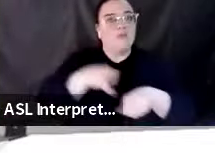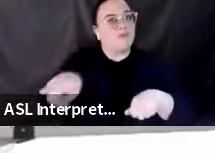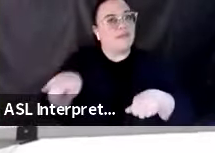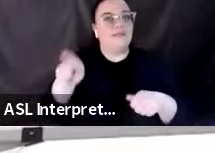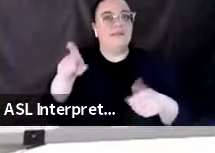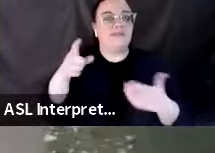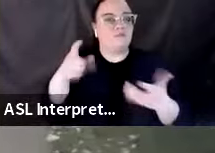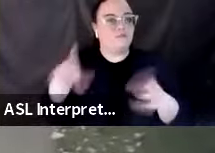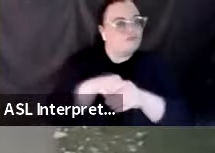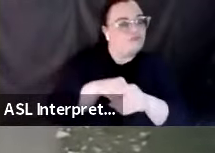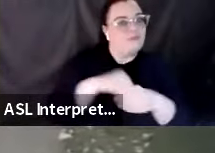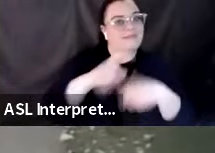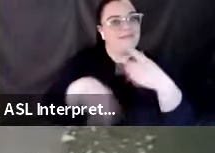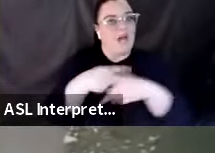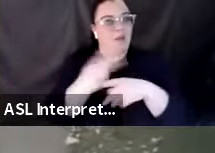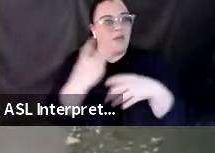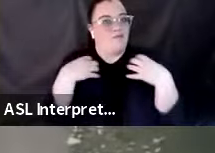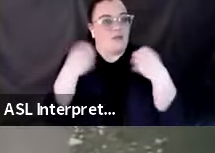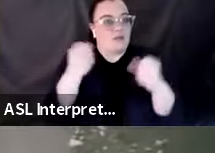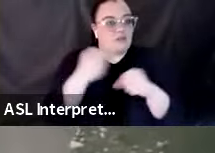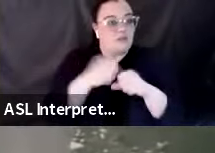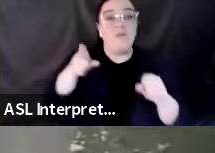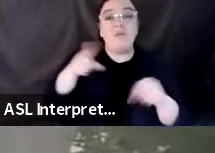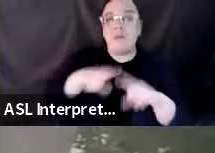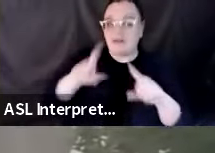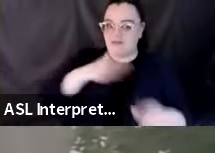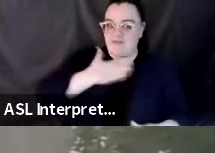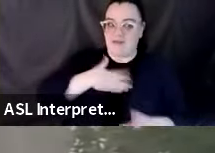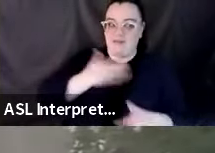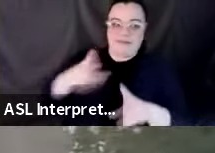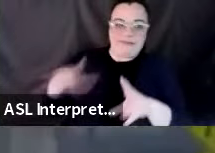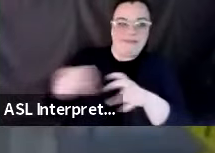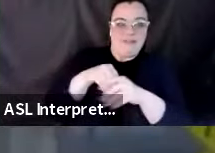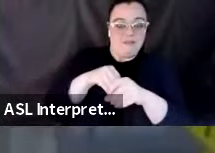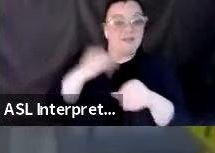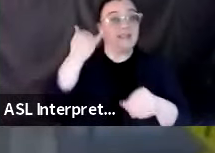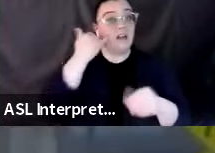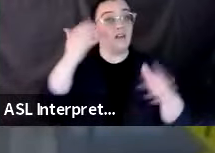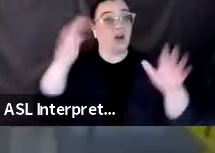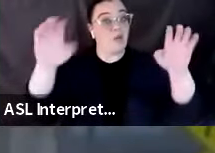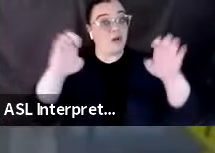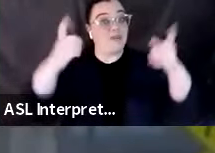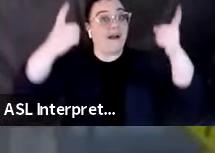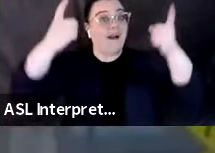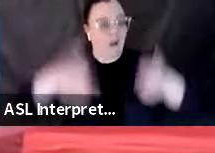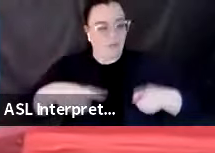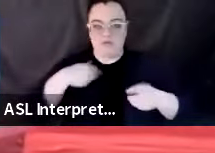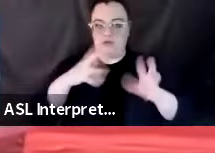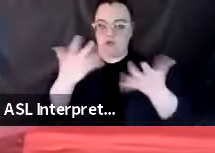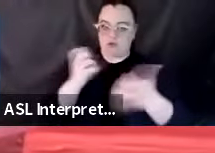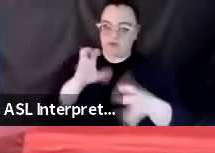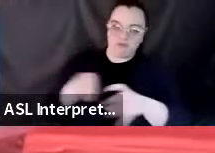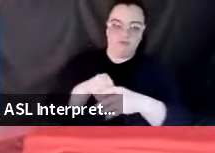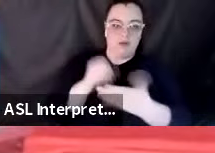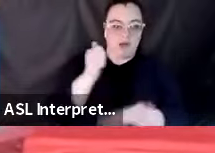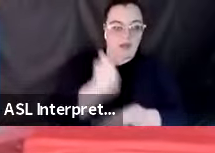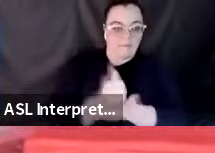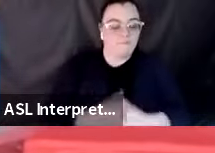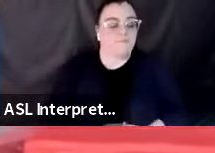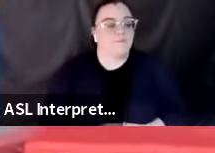they are the only bastion we have between us and the problems that occur after an earthquake. The Red Cross,